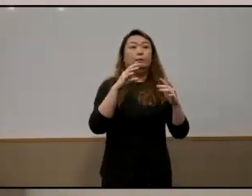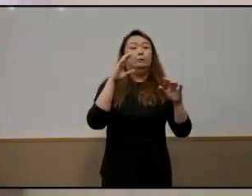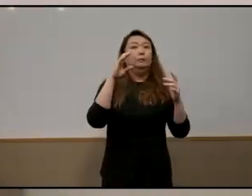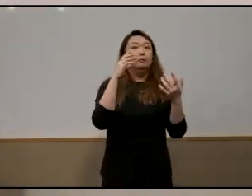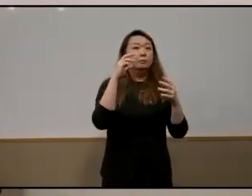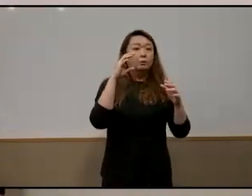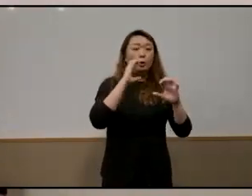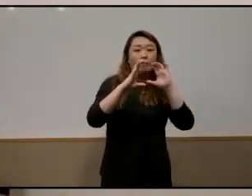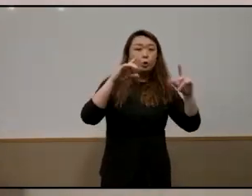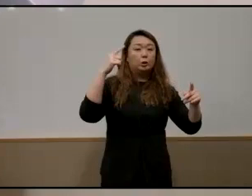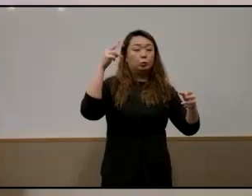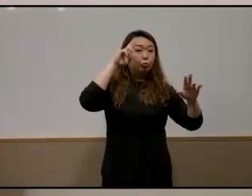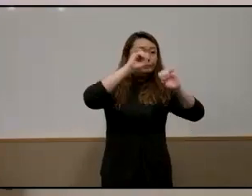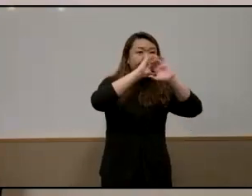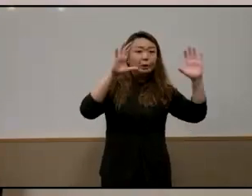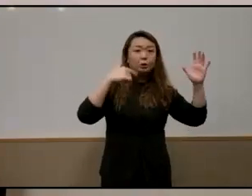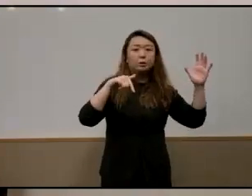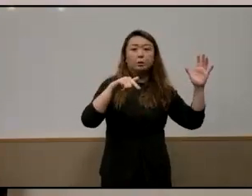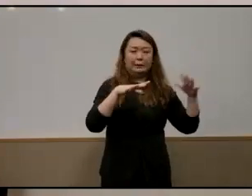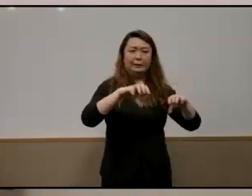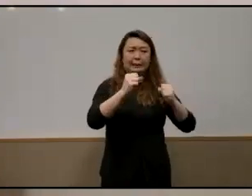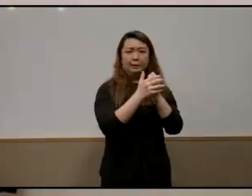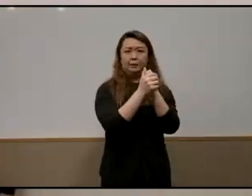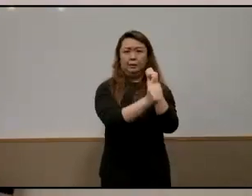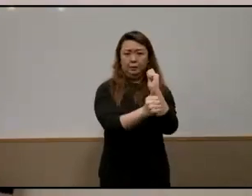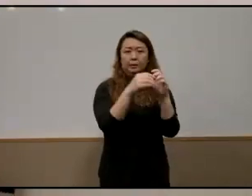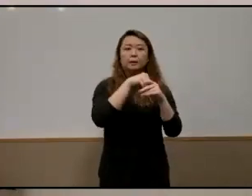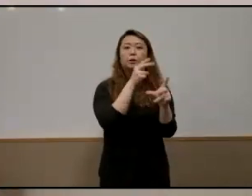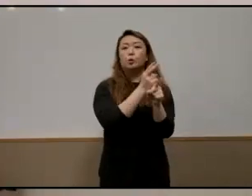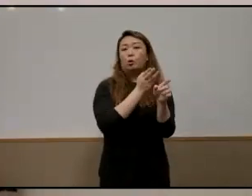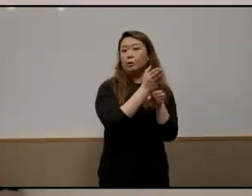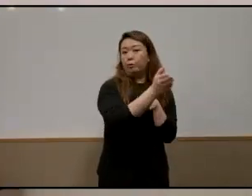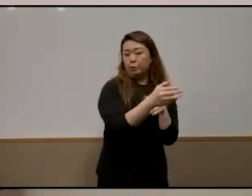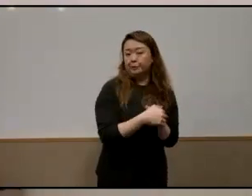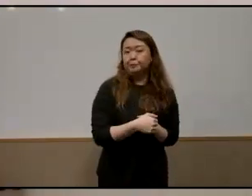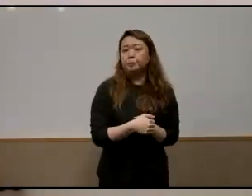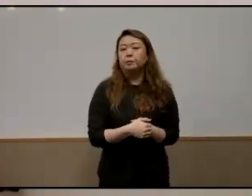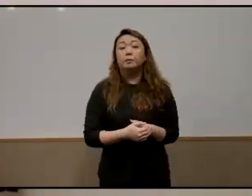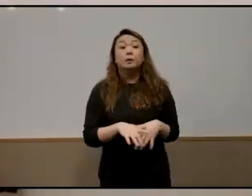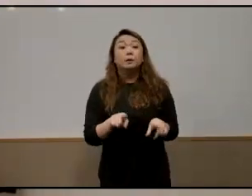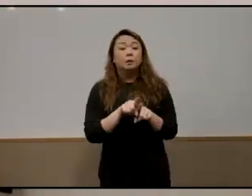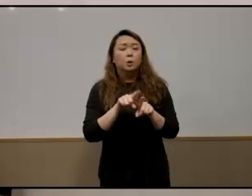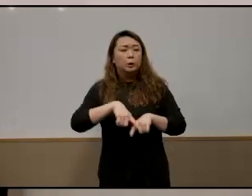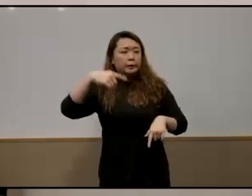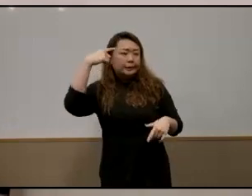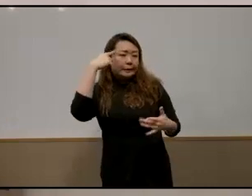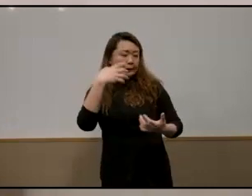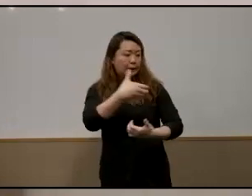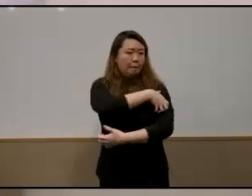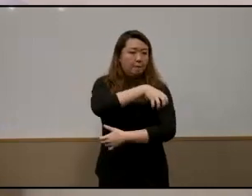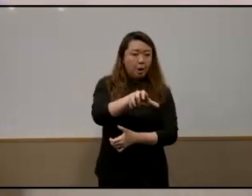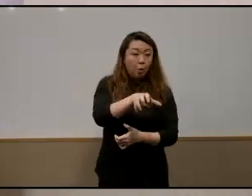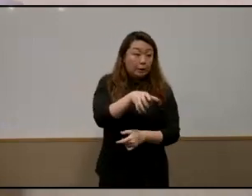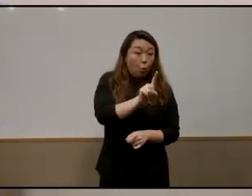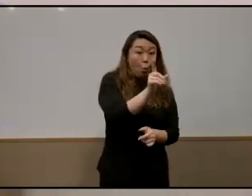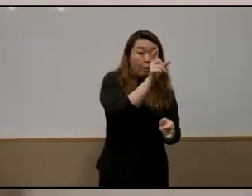uh tilt the scales uh tip some of the scales in the right direction and uh redistribute some of the power and authority